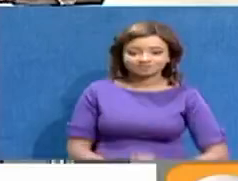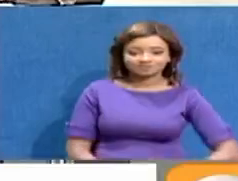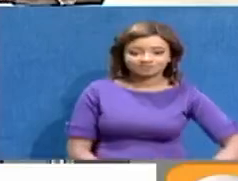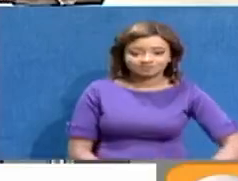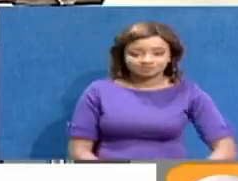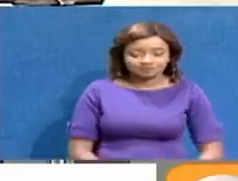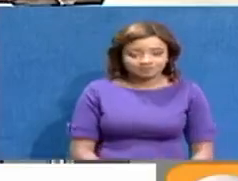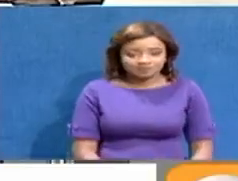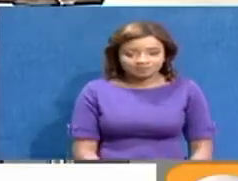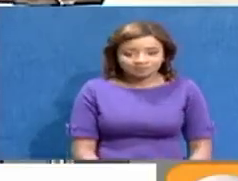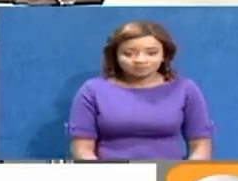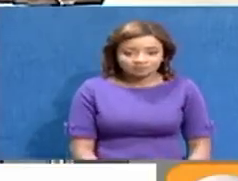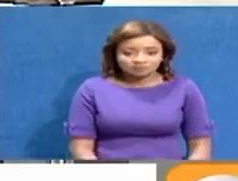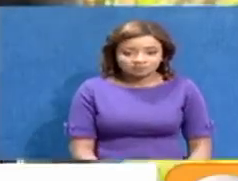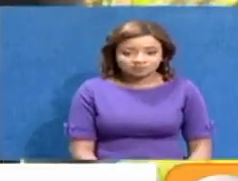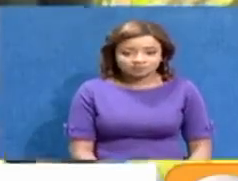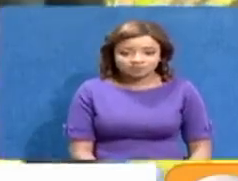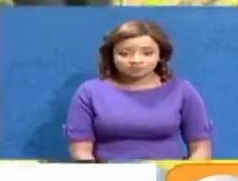Olo Kachola.